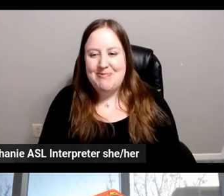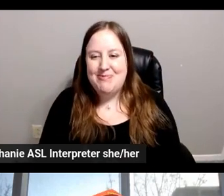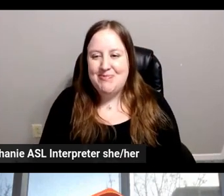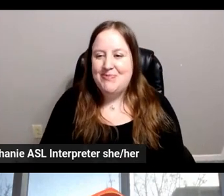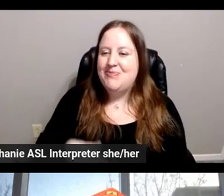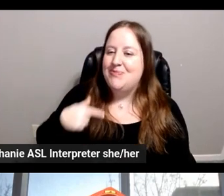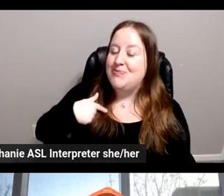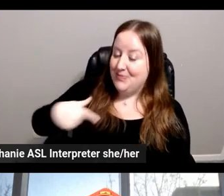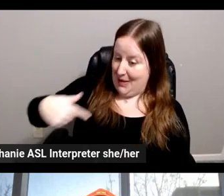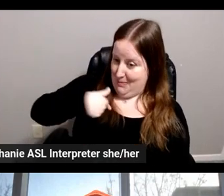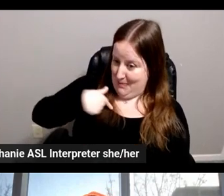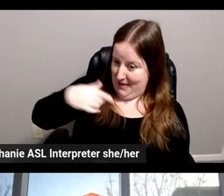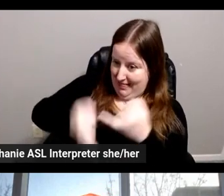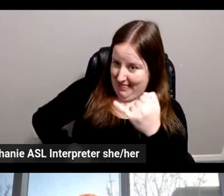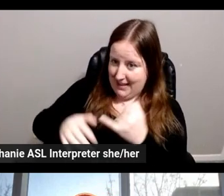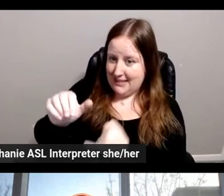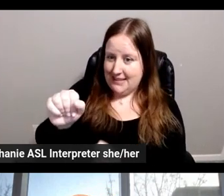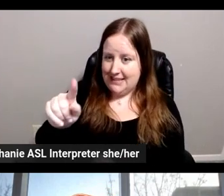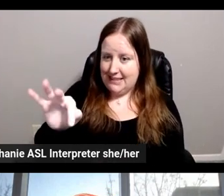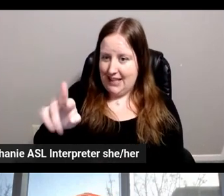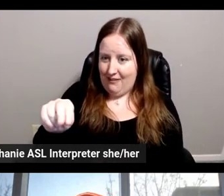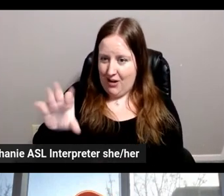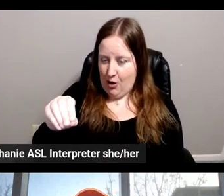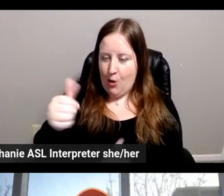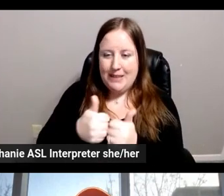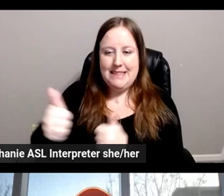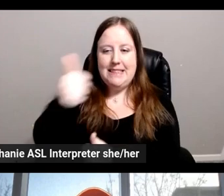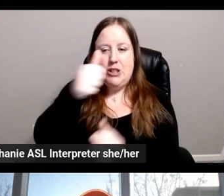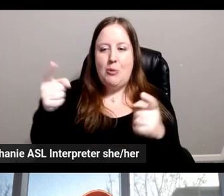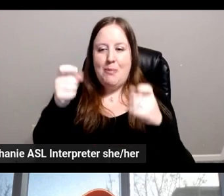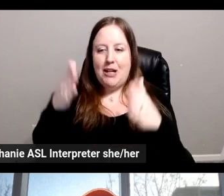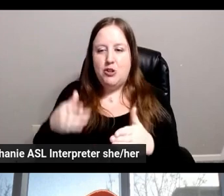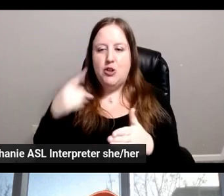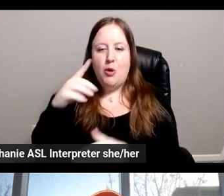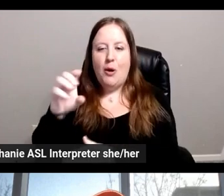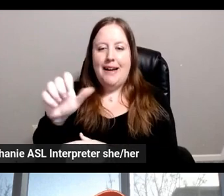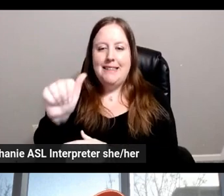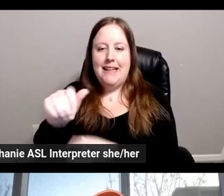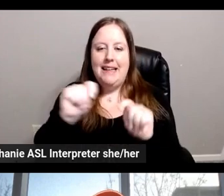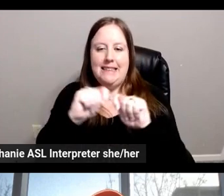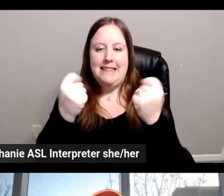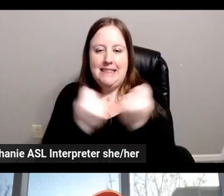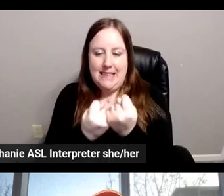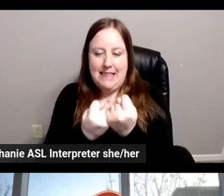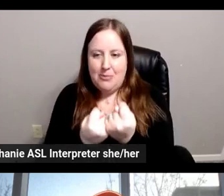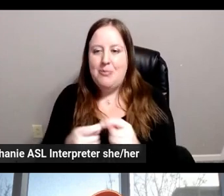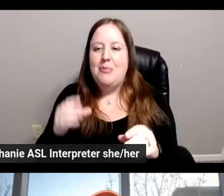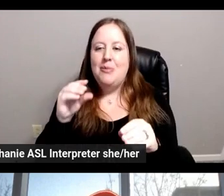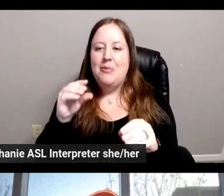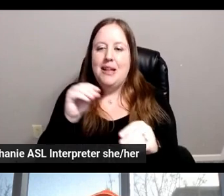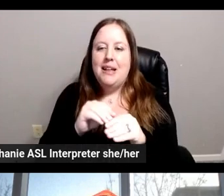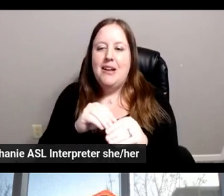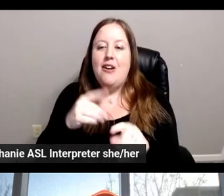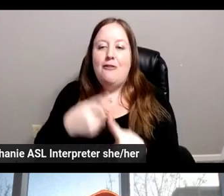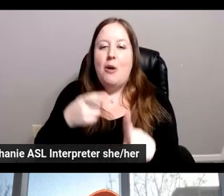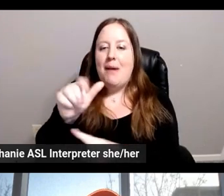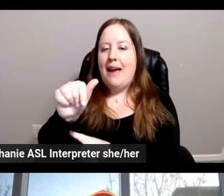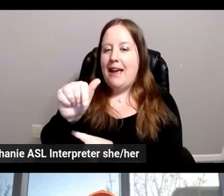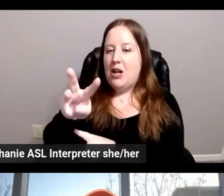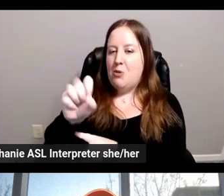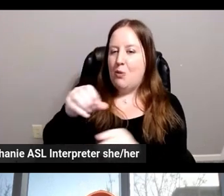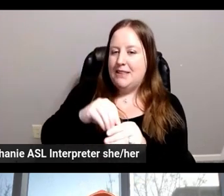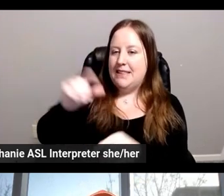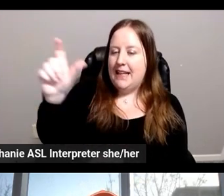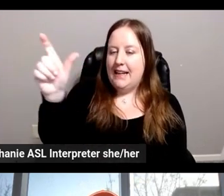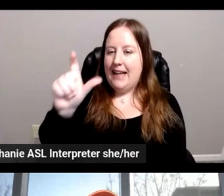And finally, that's me, Stefano Sandrini. I'm a Senior Manager for Solutions Architecture team based in Milan, Italy from AWS. I was